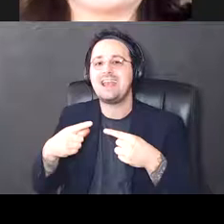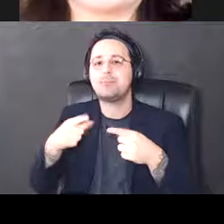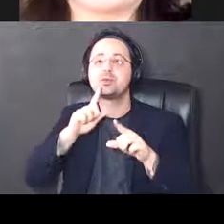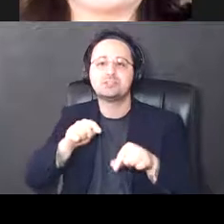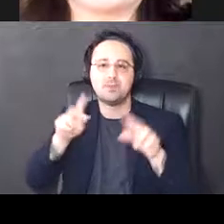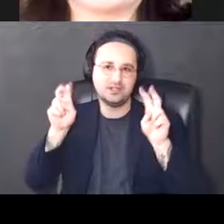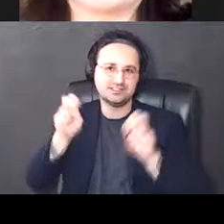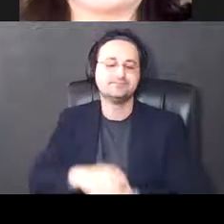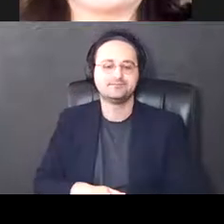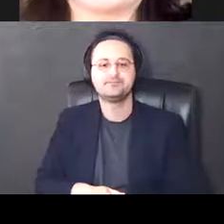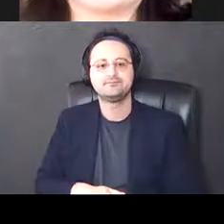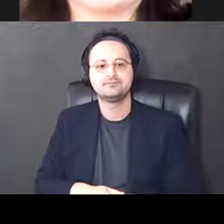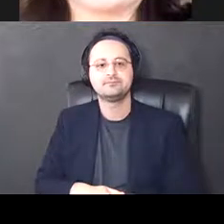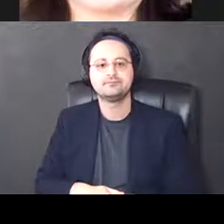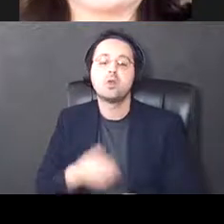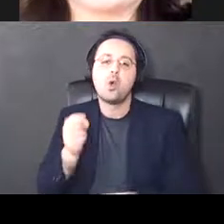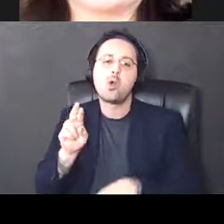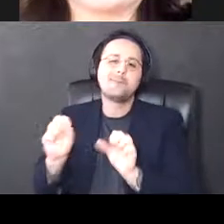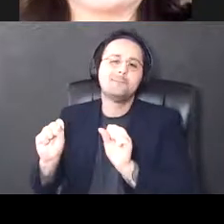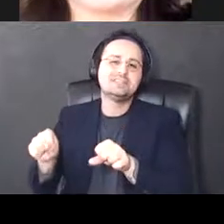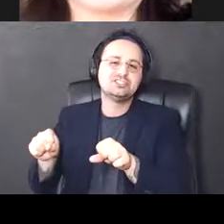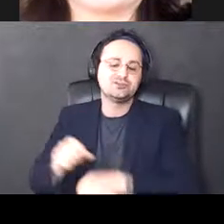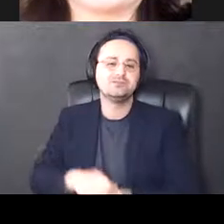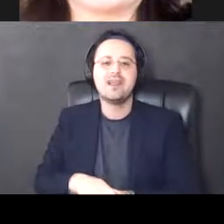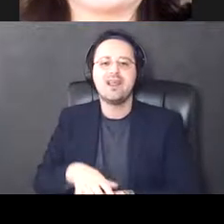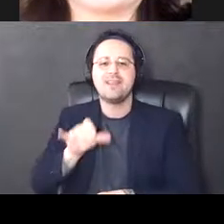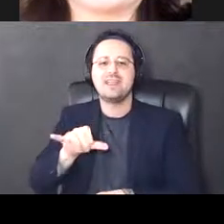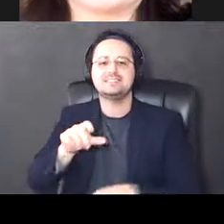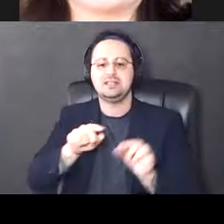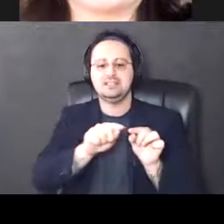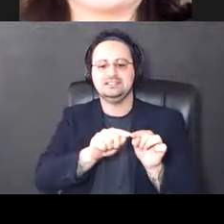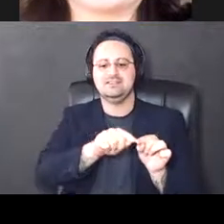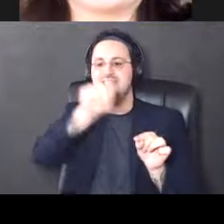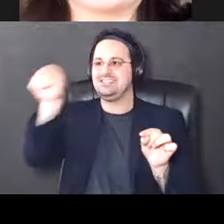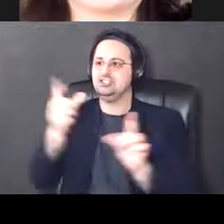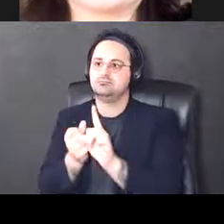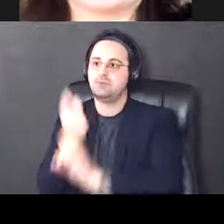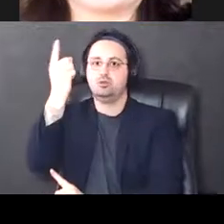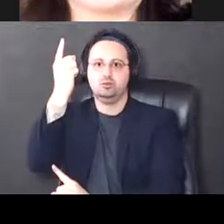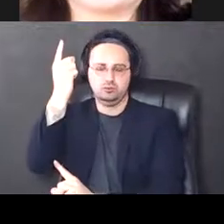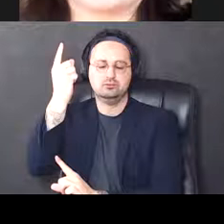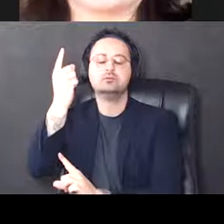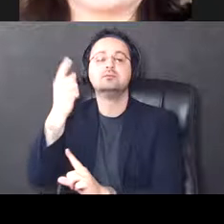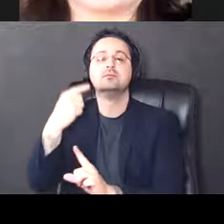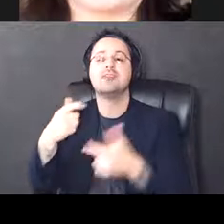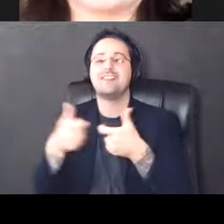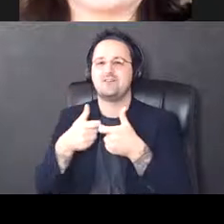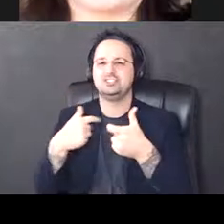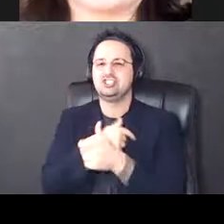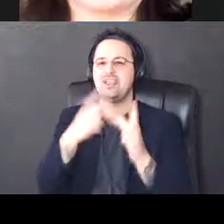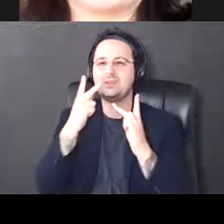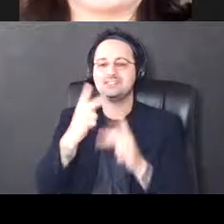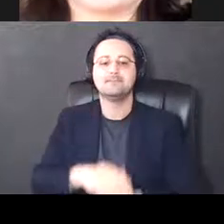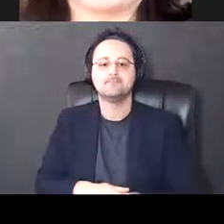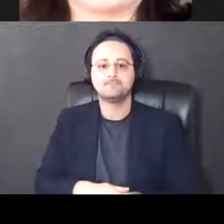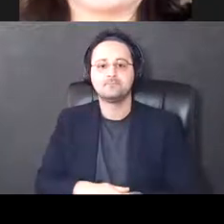or postsynaptic potential. And that's this kind of deflection in the voltage that we see here. If we then deliver what we call a theta